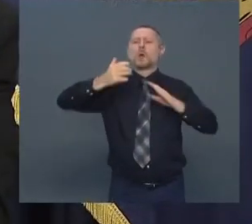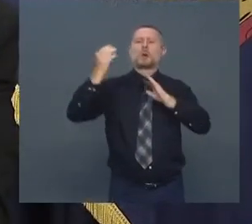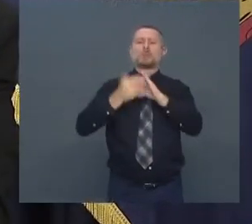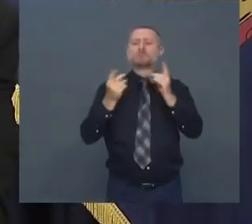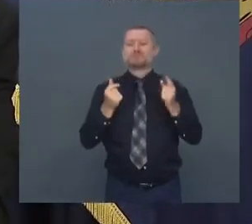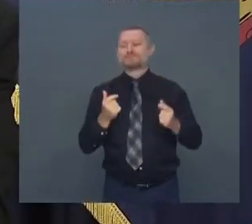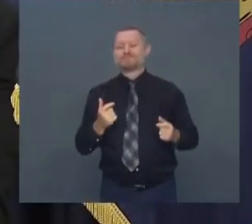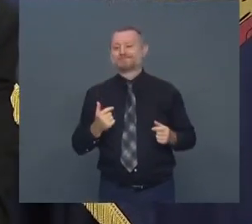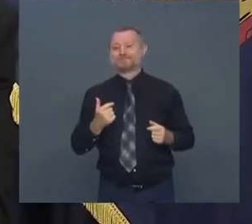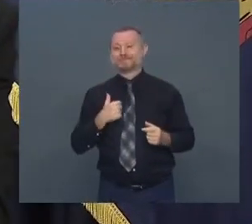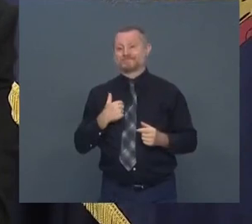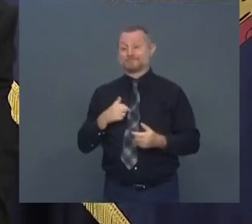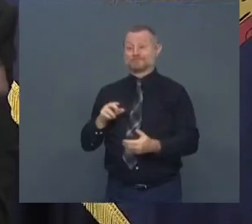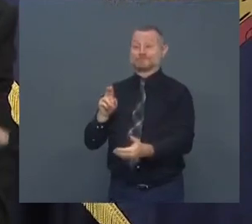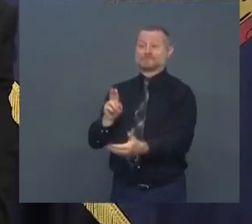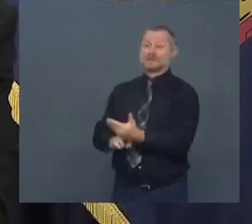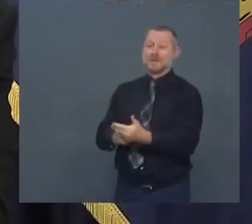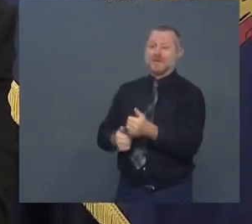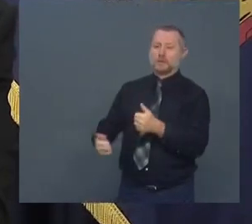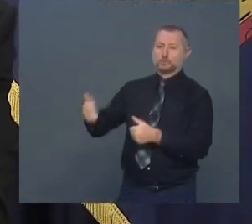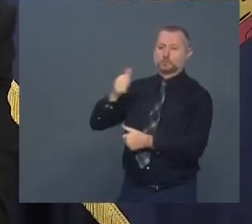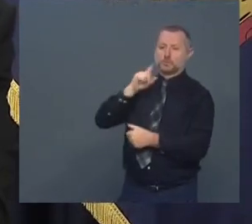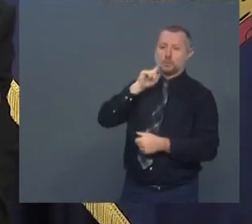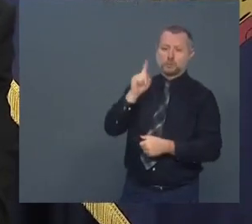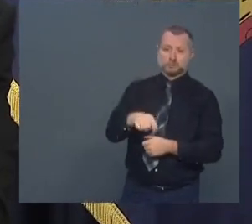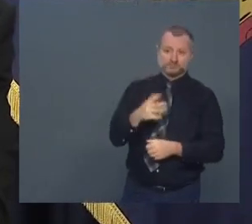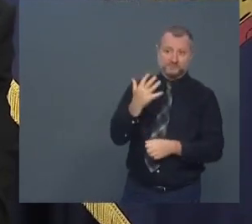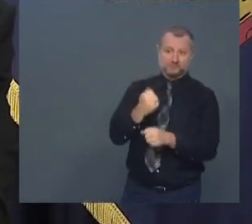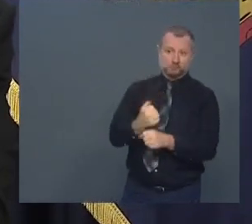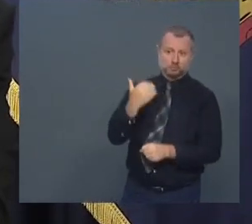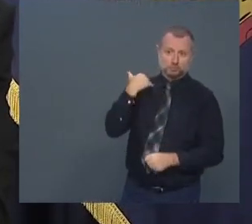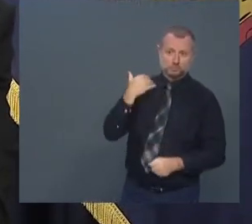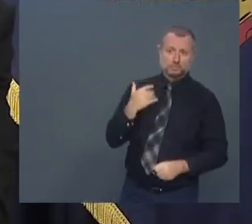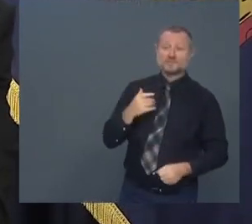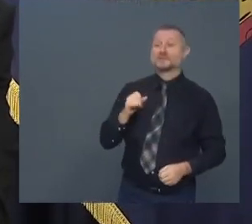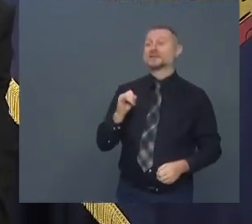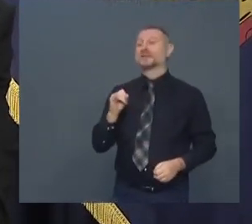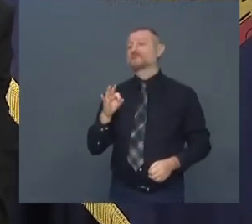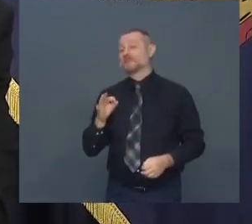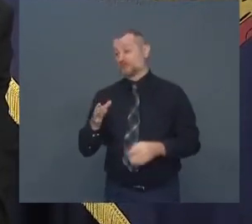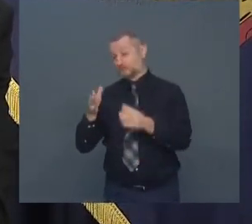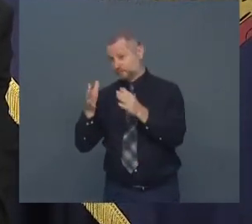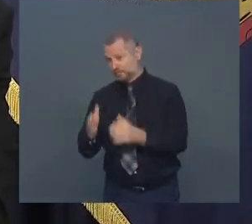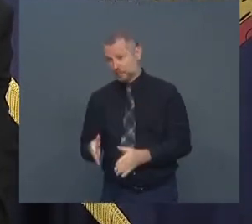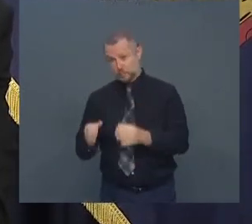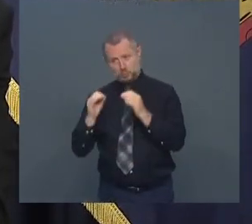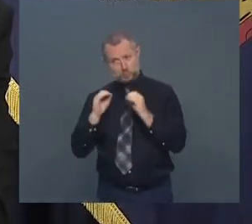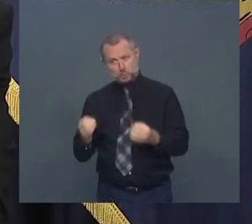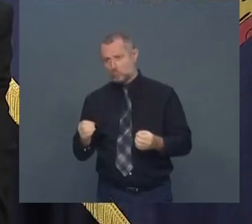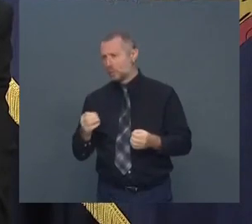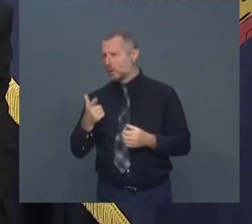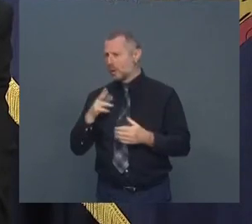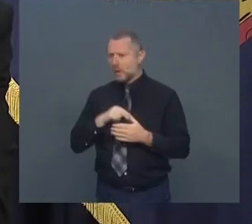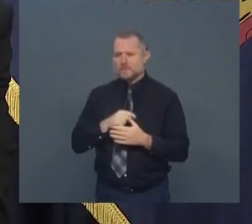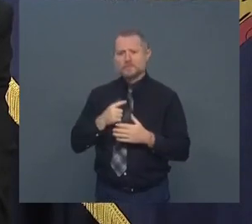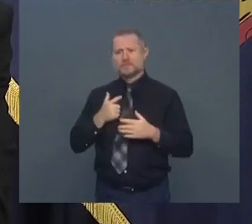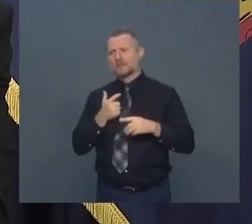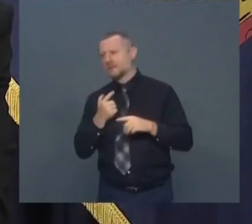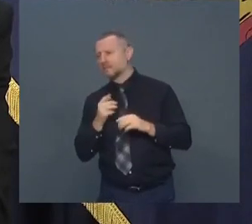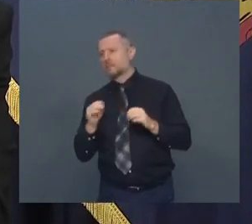ago that said if there's a death of an unarmed person in police custody, she automatically